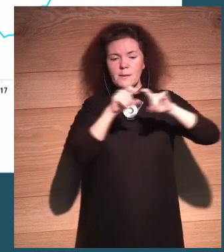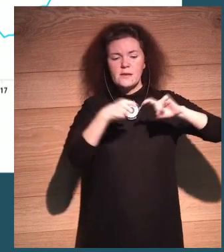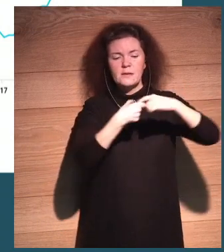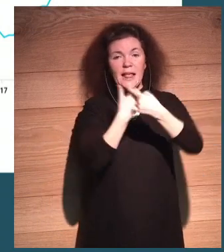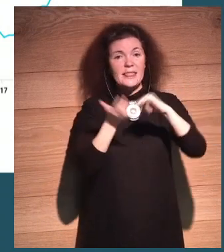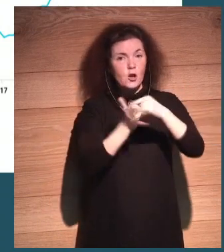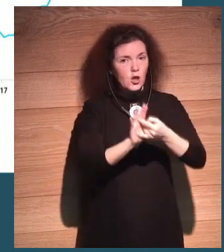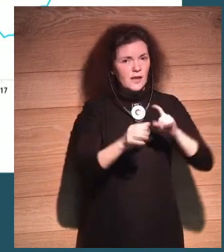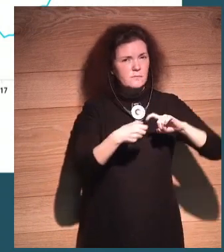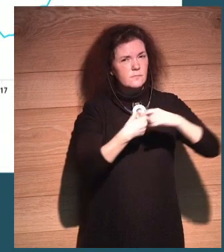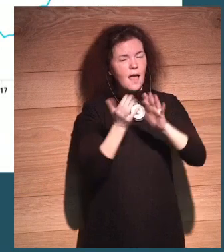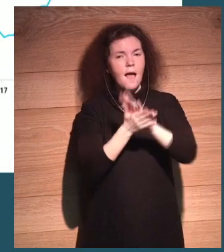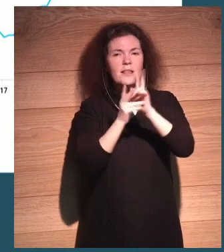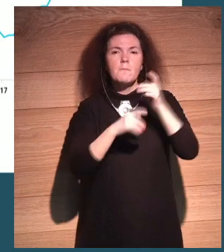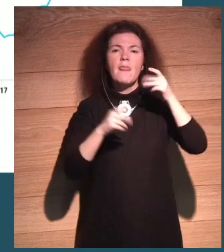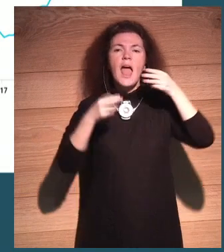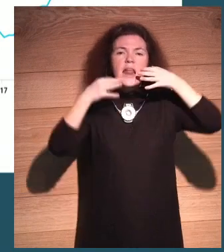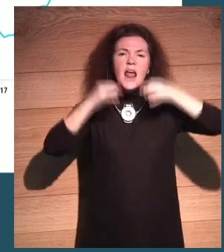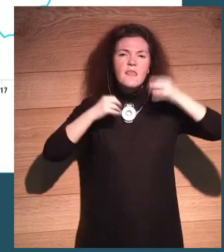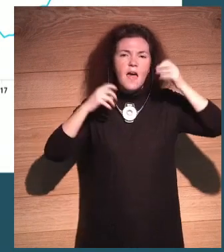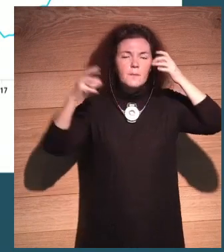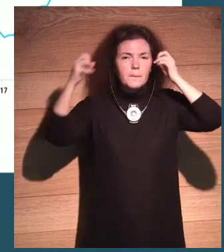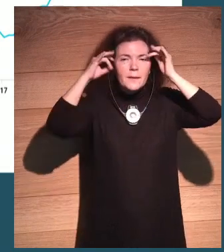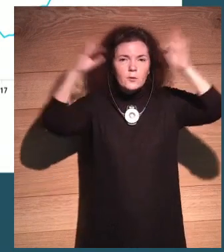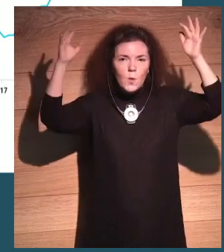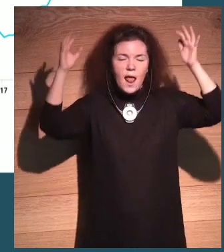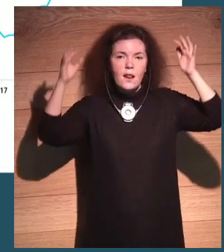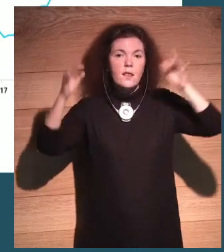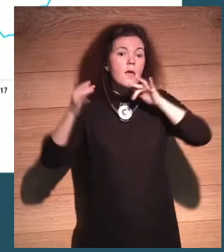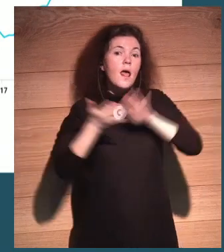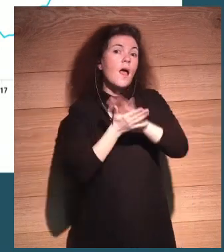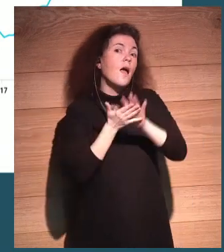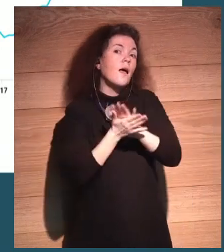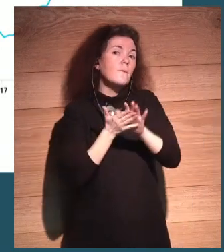cloud computing. And now they're saying ethics is the biggest topic in tech.